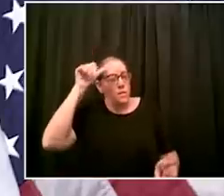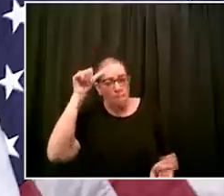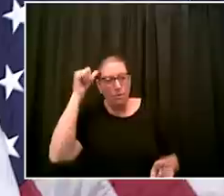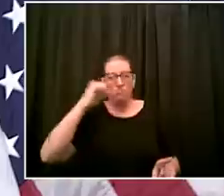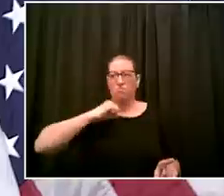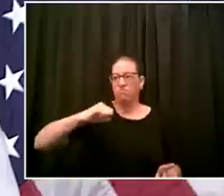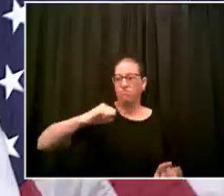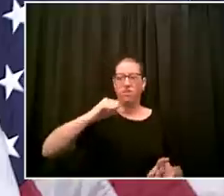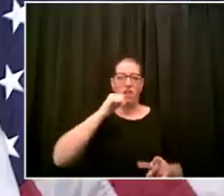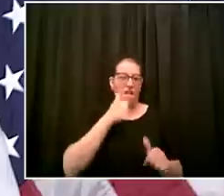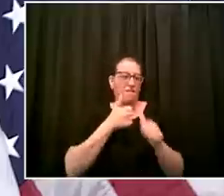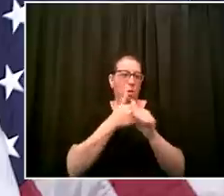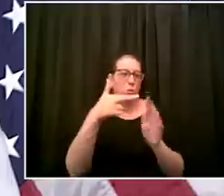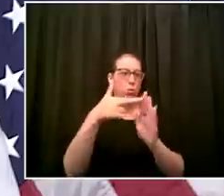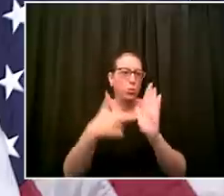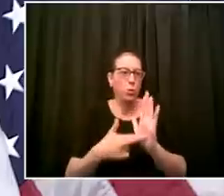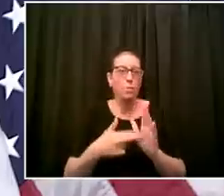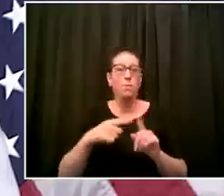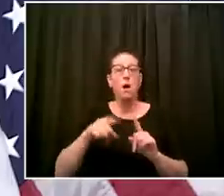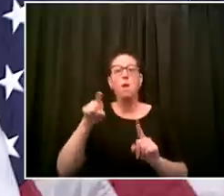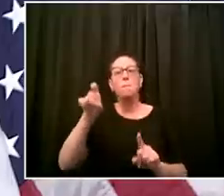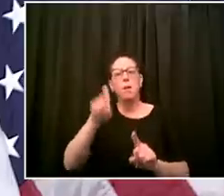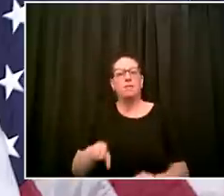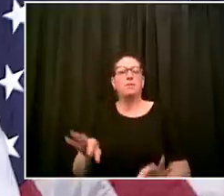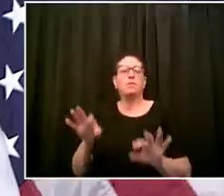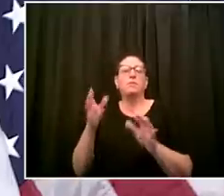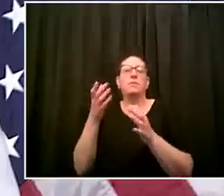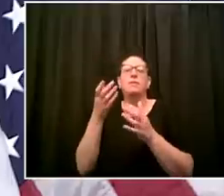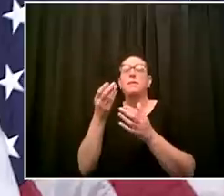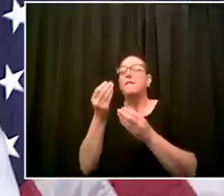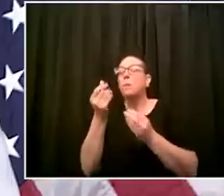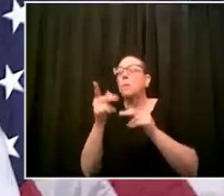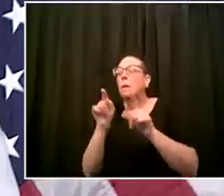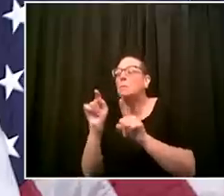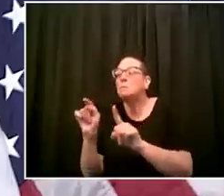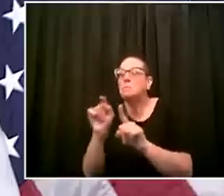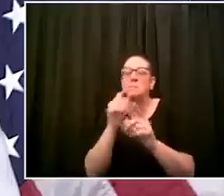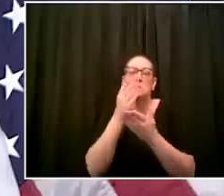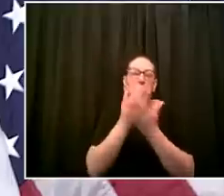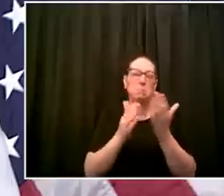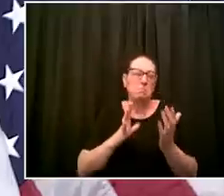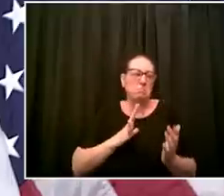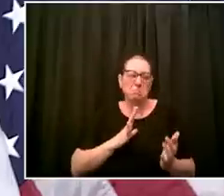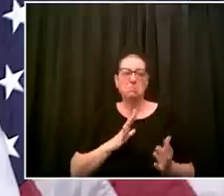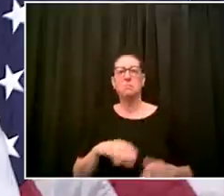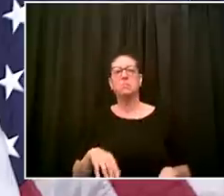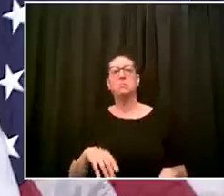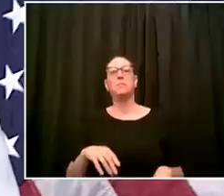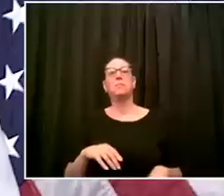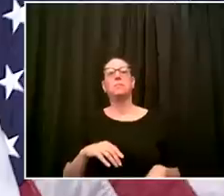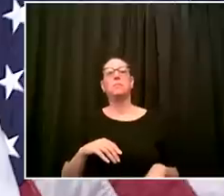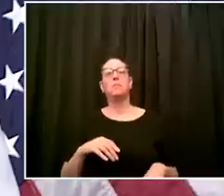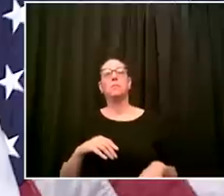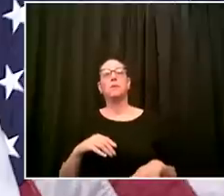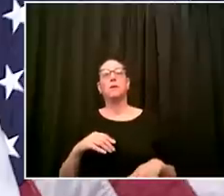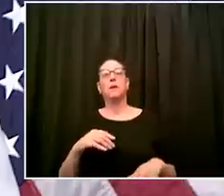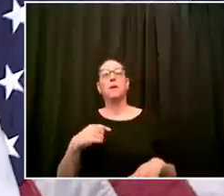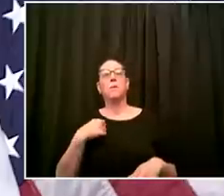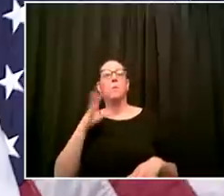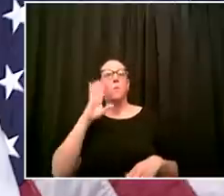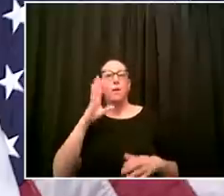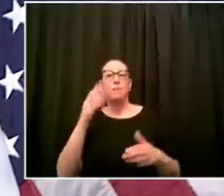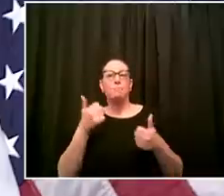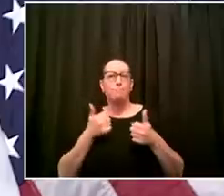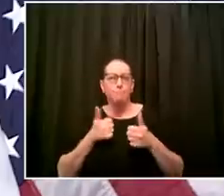small number in the scheme of things of a city of 8.6 million people but for those who haven't gotten the message then that's where enforcement comes in so for